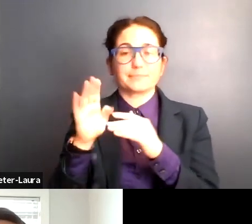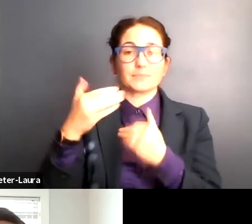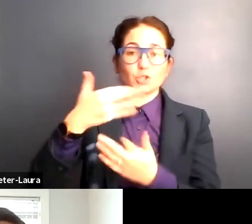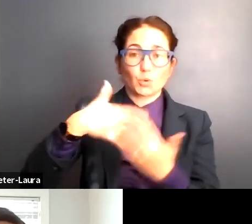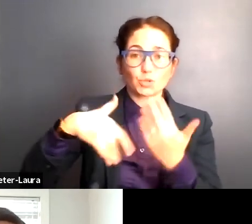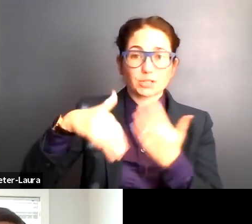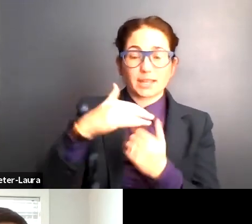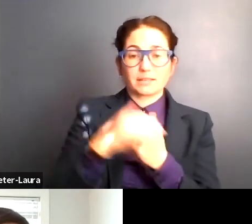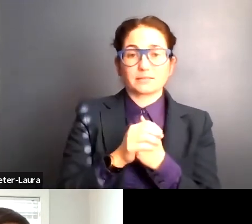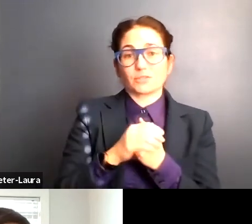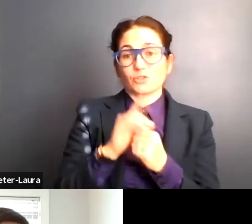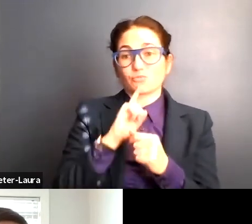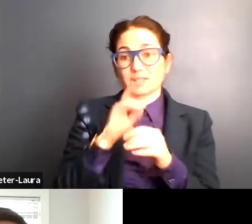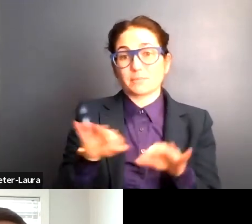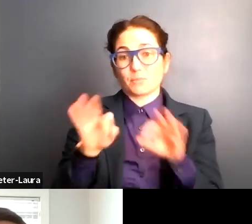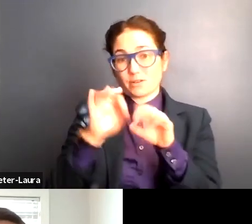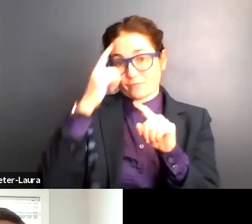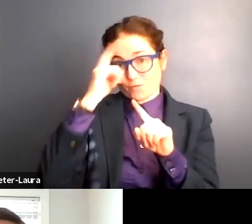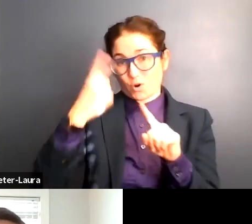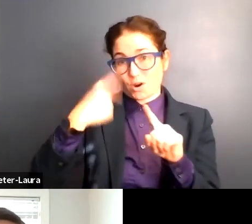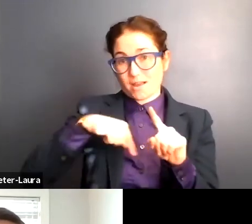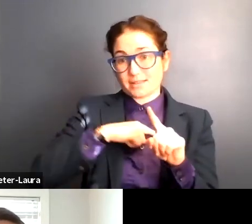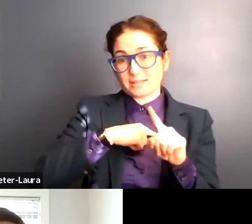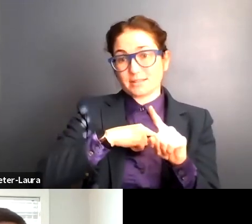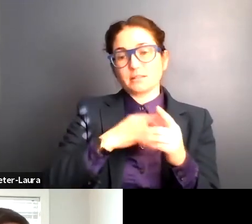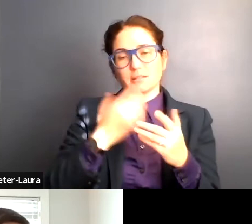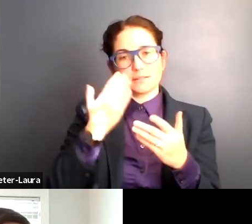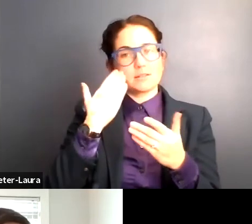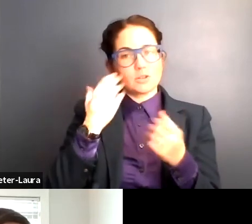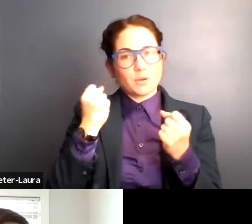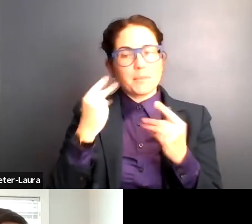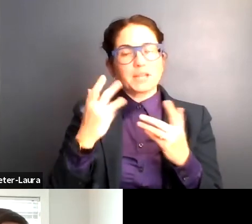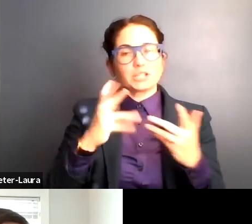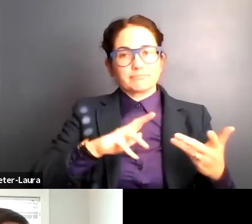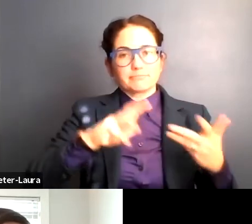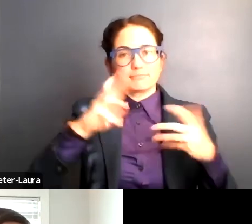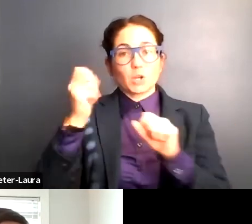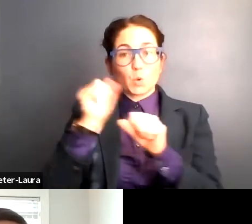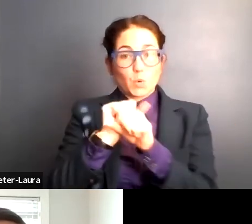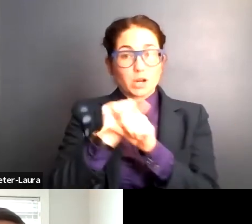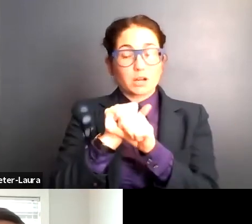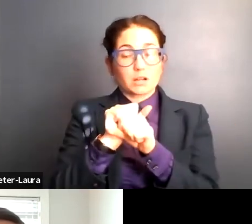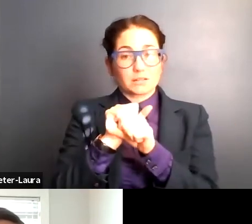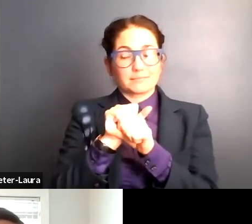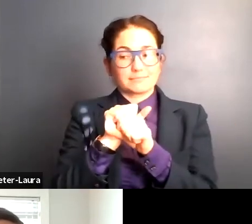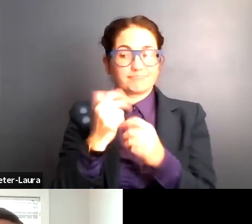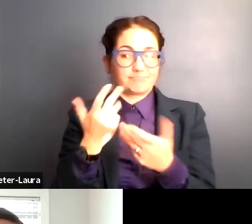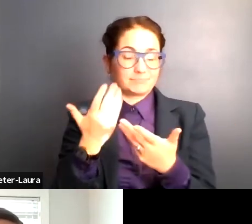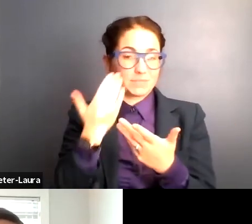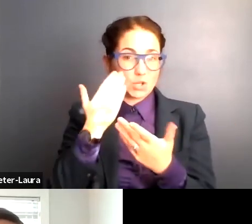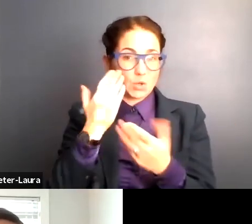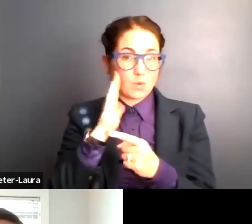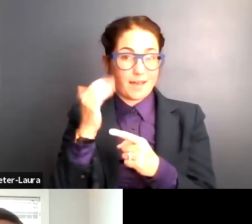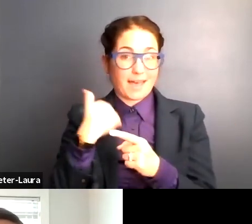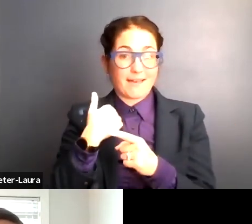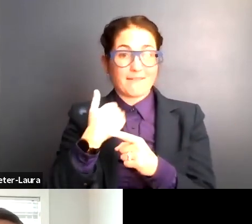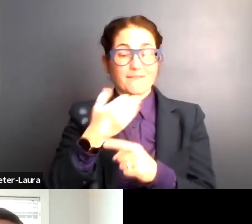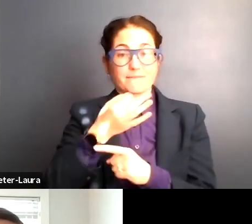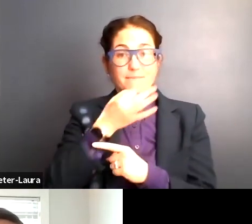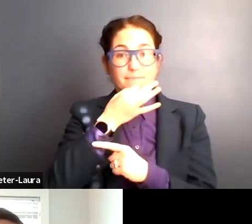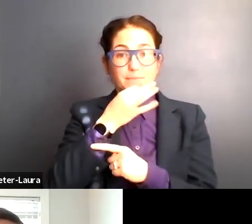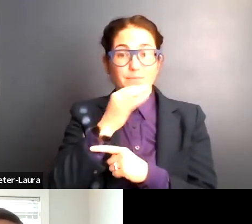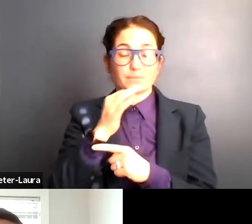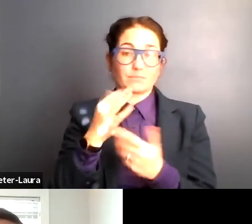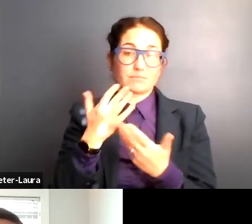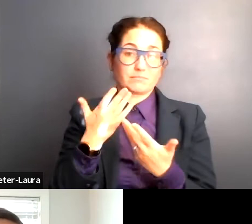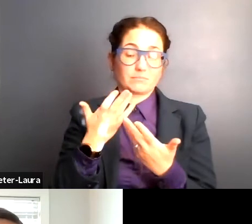one of the big things for us is because we do so much disaster work, there's going to be an up and coming reality